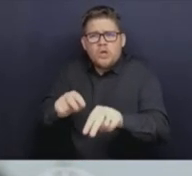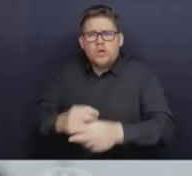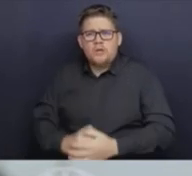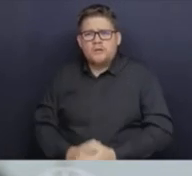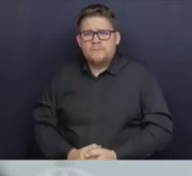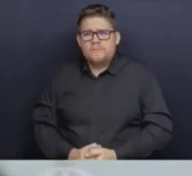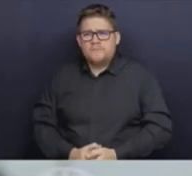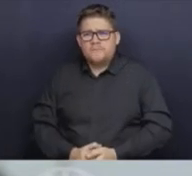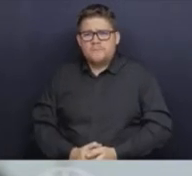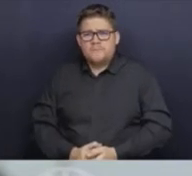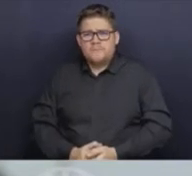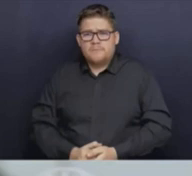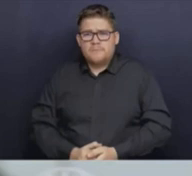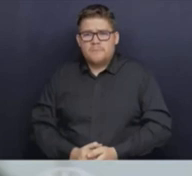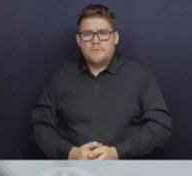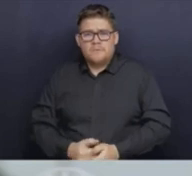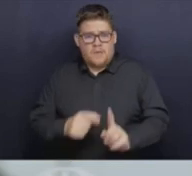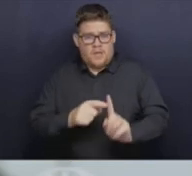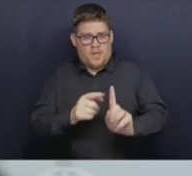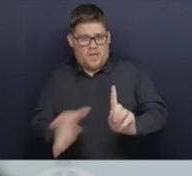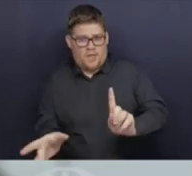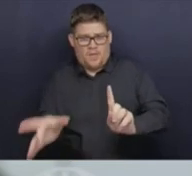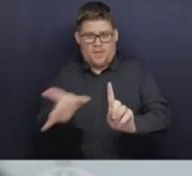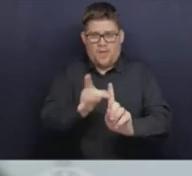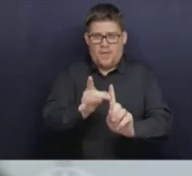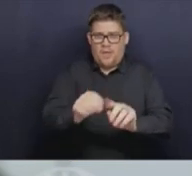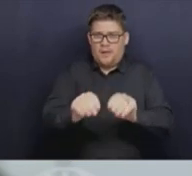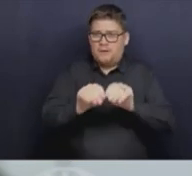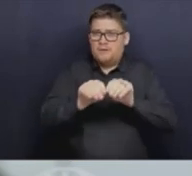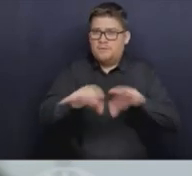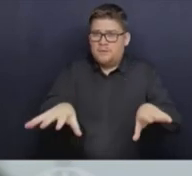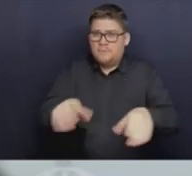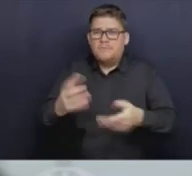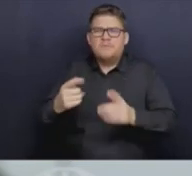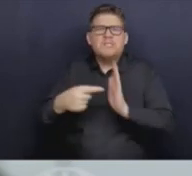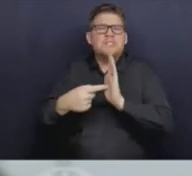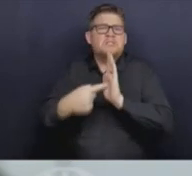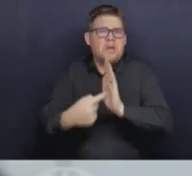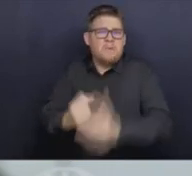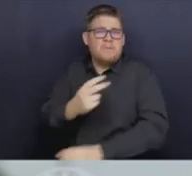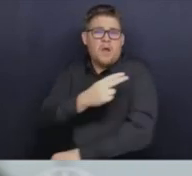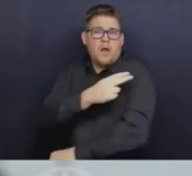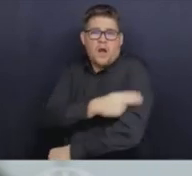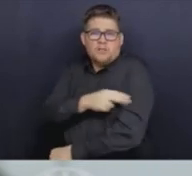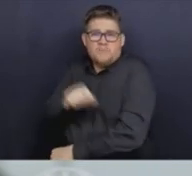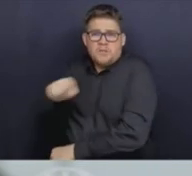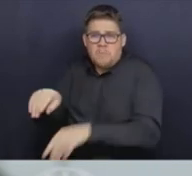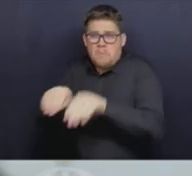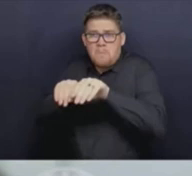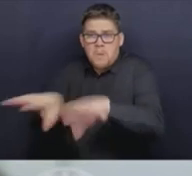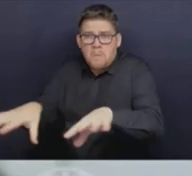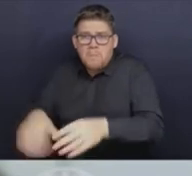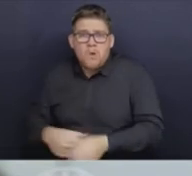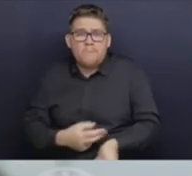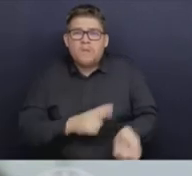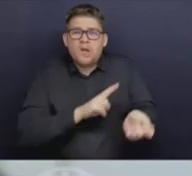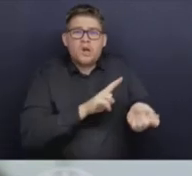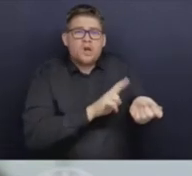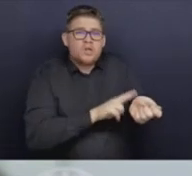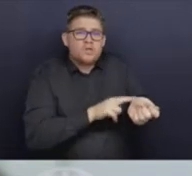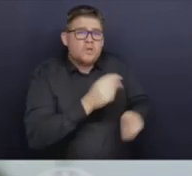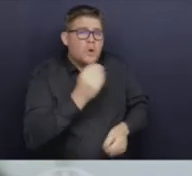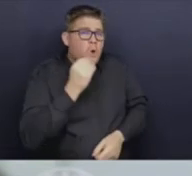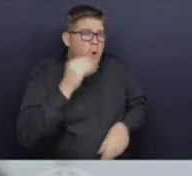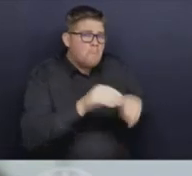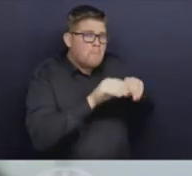So we look at outbreaks that are in healthcare facilities, including acute care facilities and long-term care homes. And those, again,